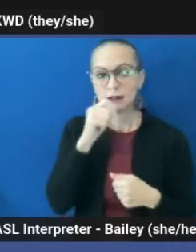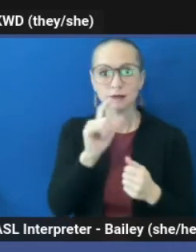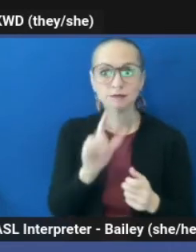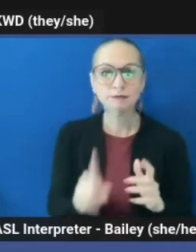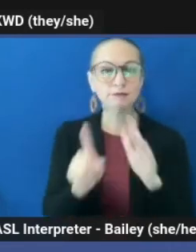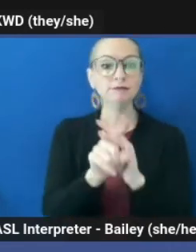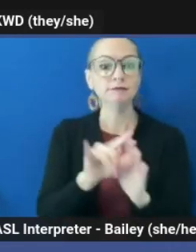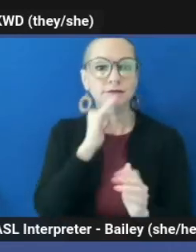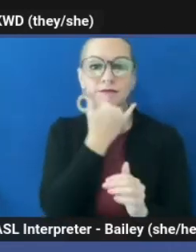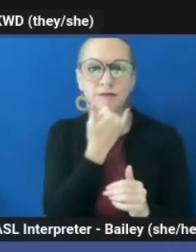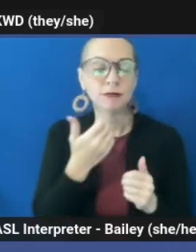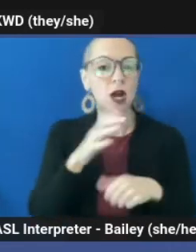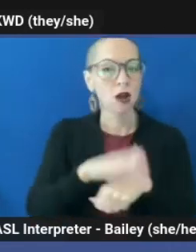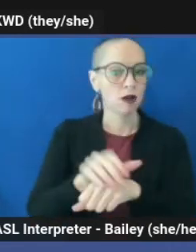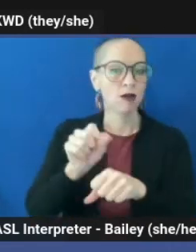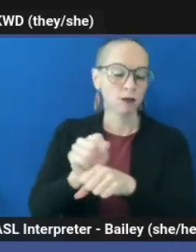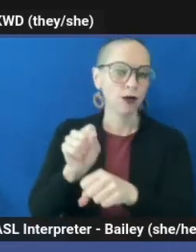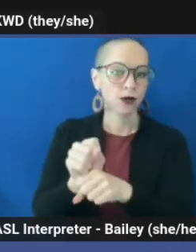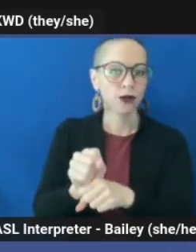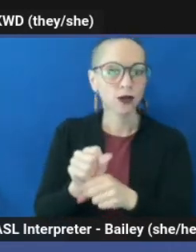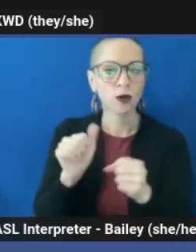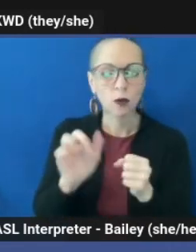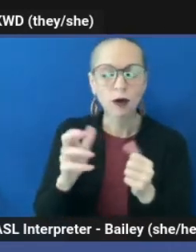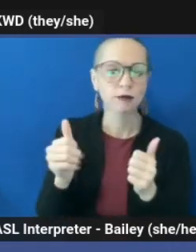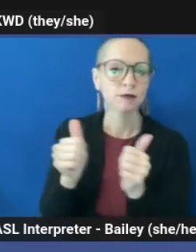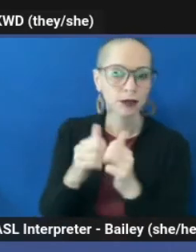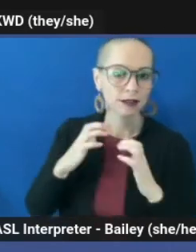or on the job, or even in advocacy.